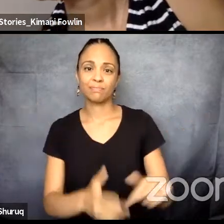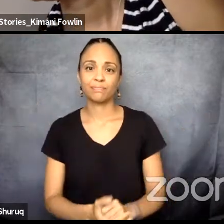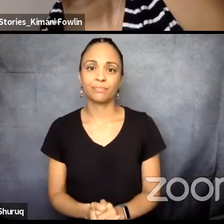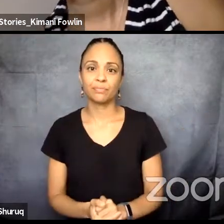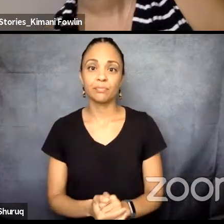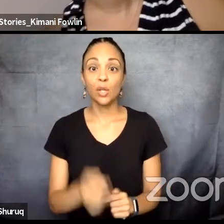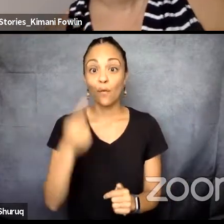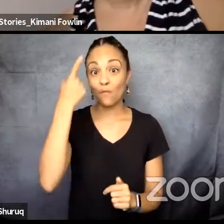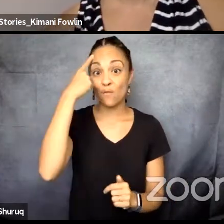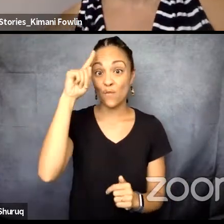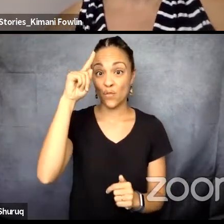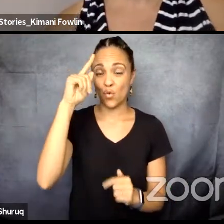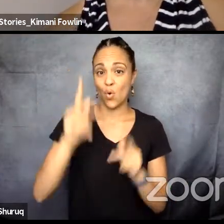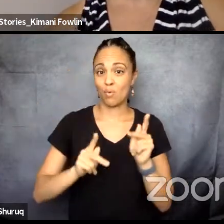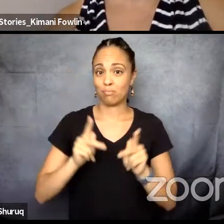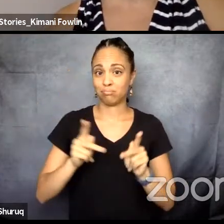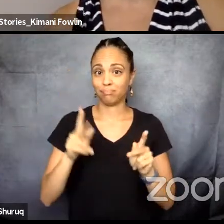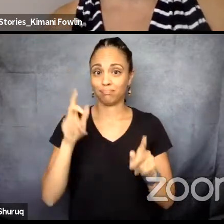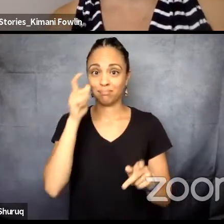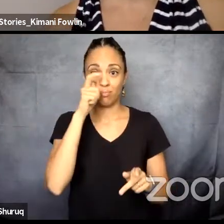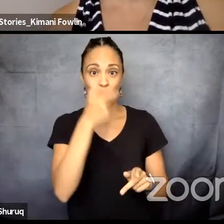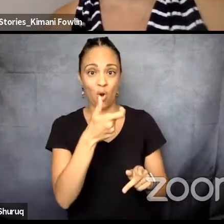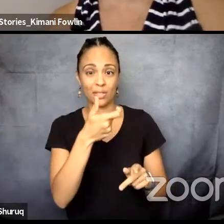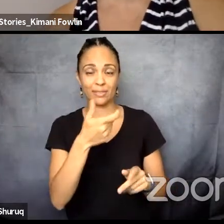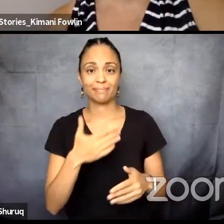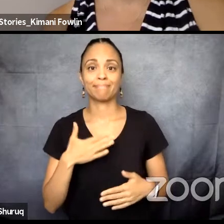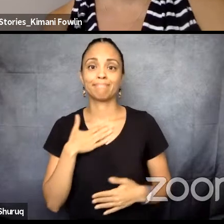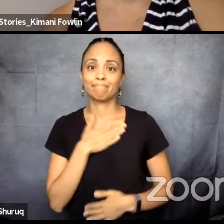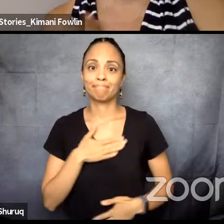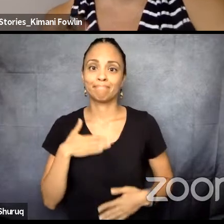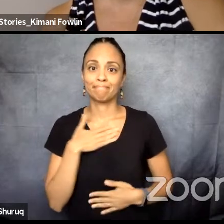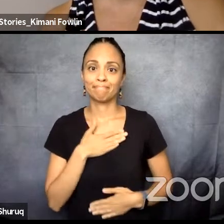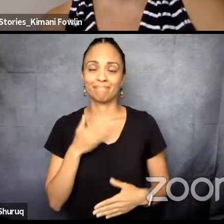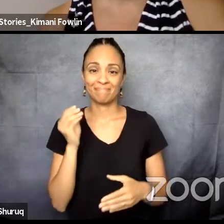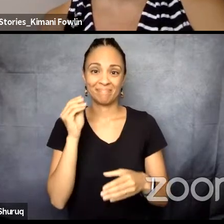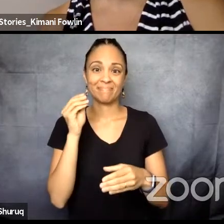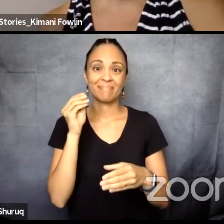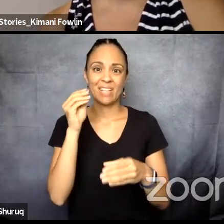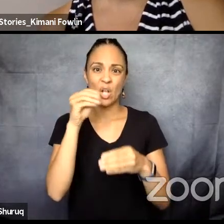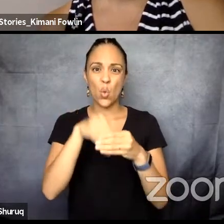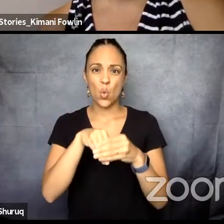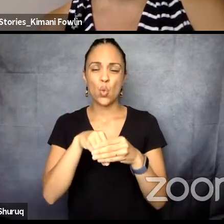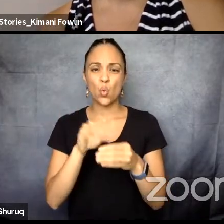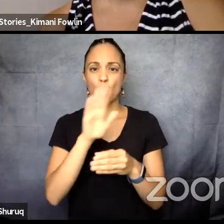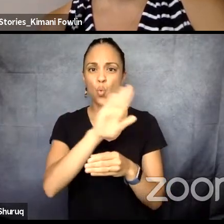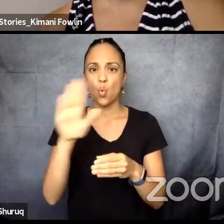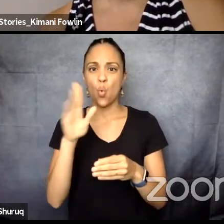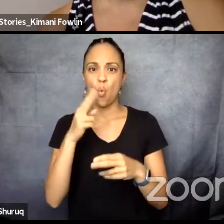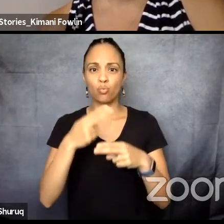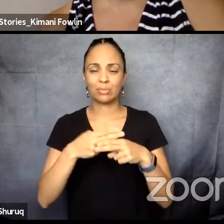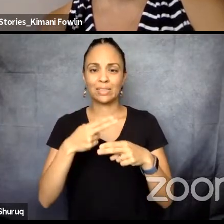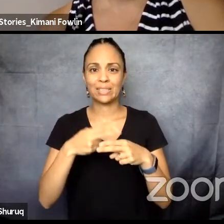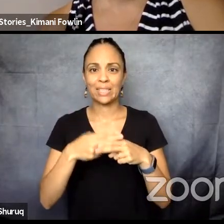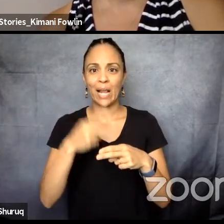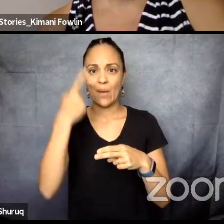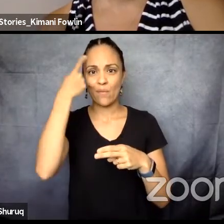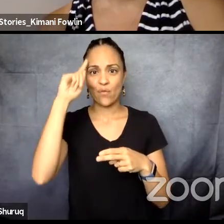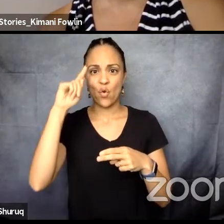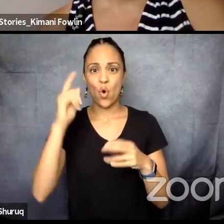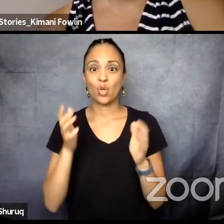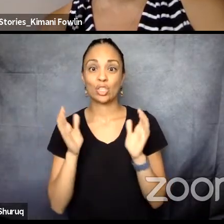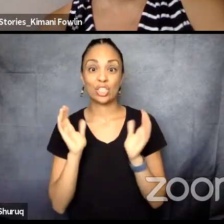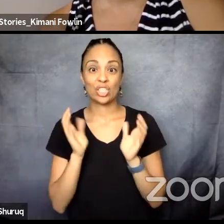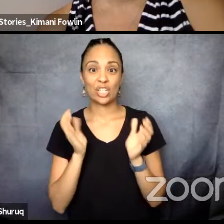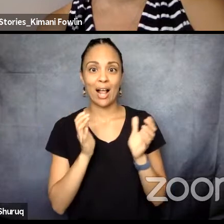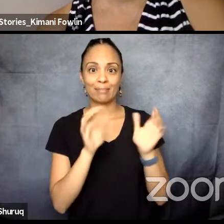audience, we want to remind you all to put your name in the chat. A big part of Black Dance Stories is the community aspect, so we want to see who's with us tonight. Also, please be